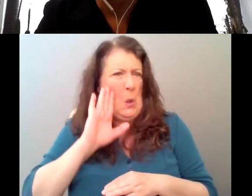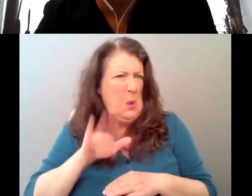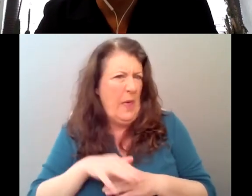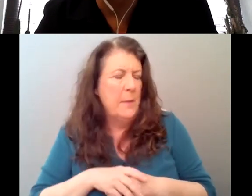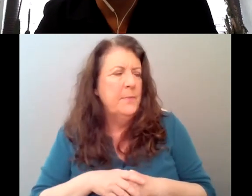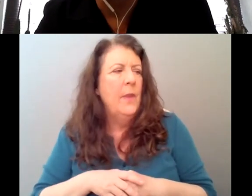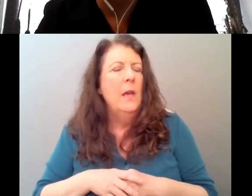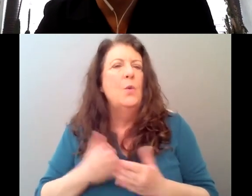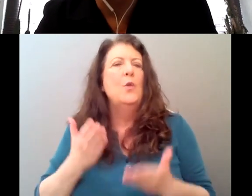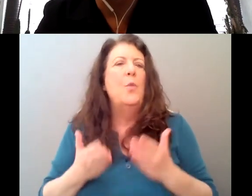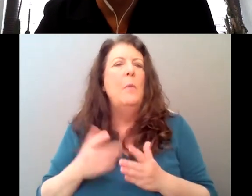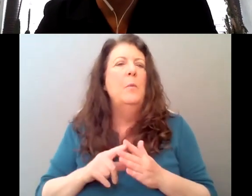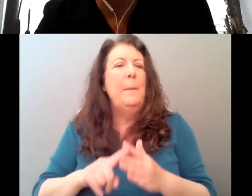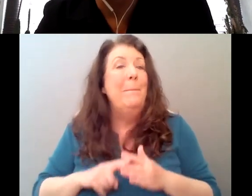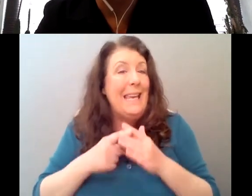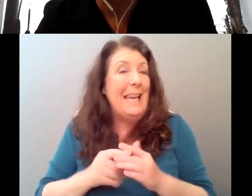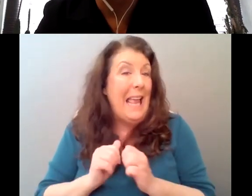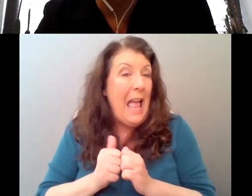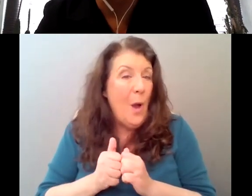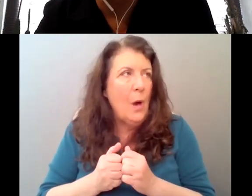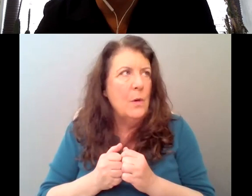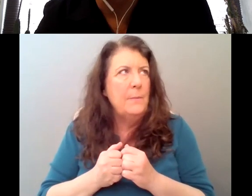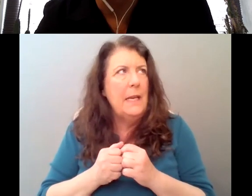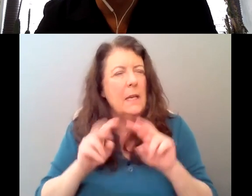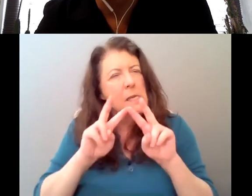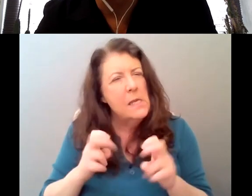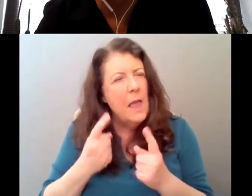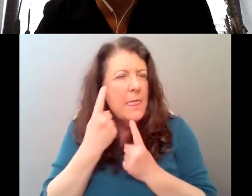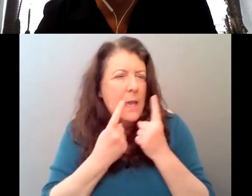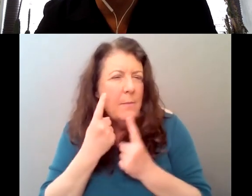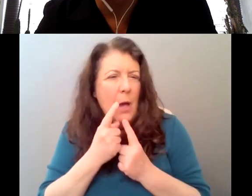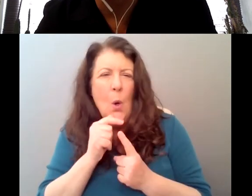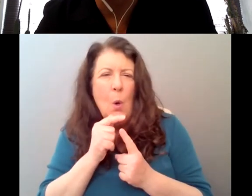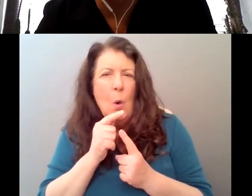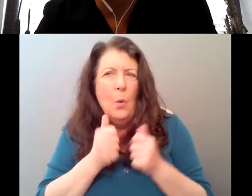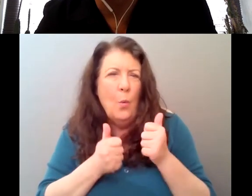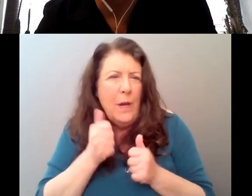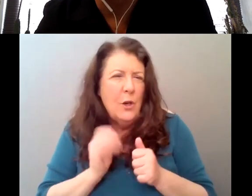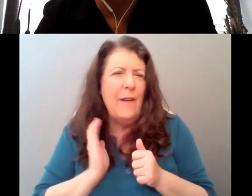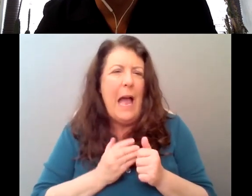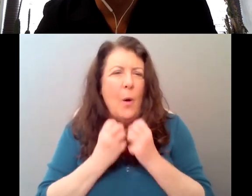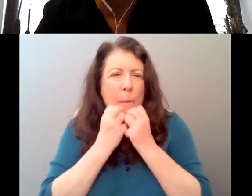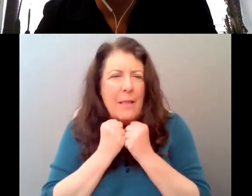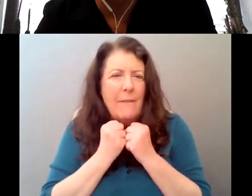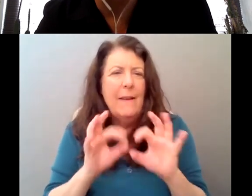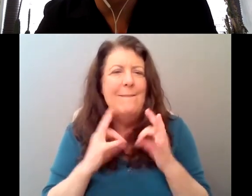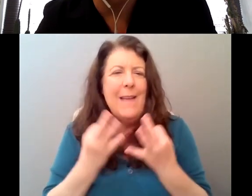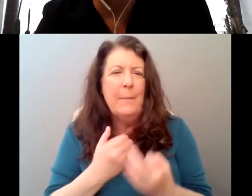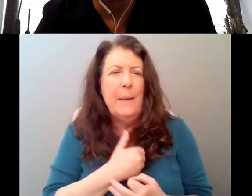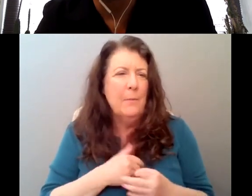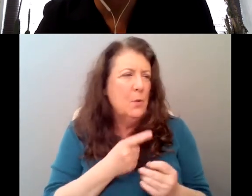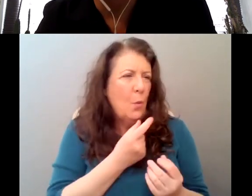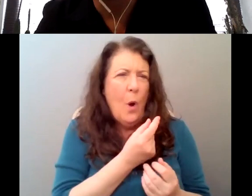probably beginning by thinking through what are each of our beloved Dickinson family members going to be doing on this night